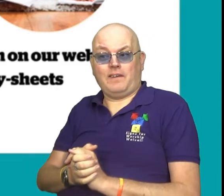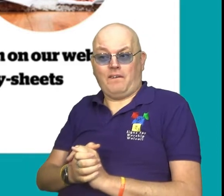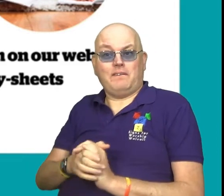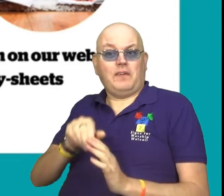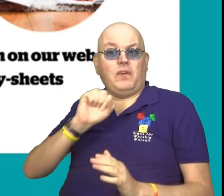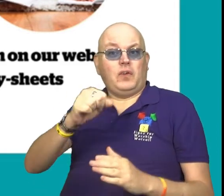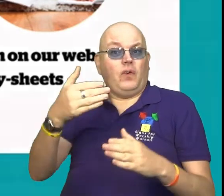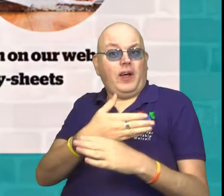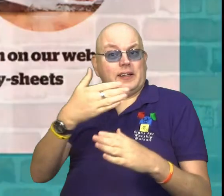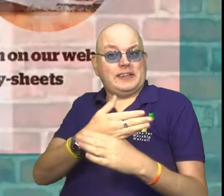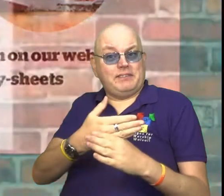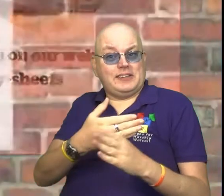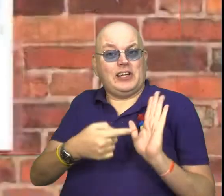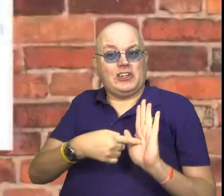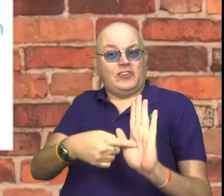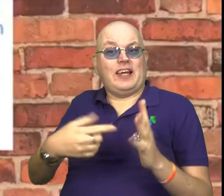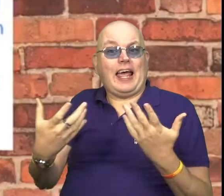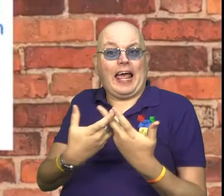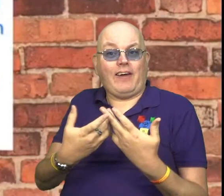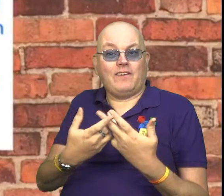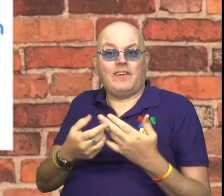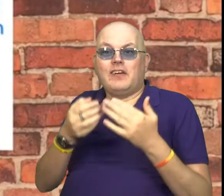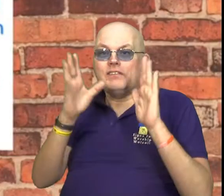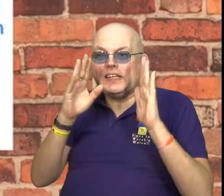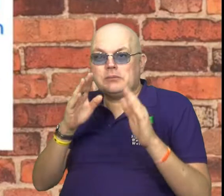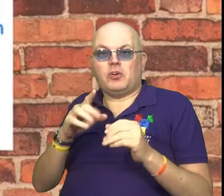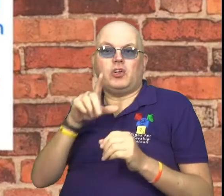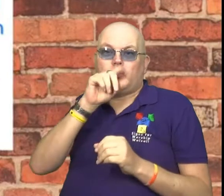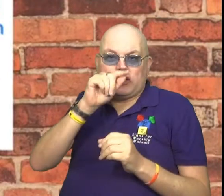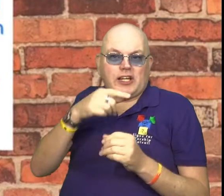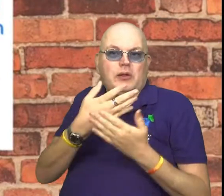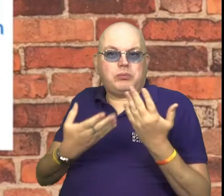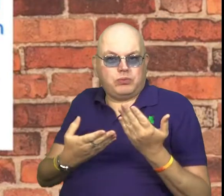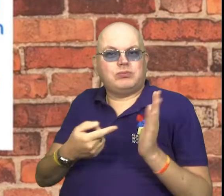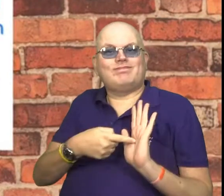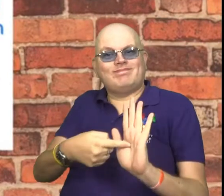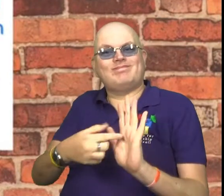Show us what activity you've been doing this week by posting on social media for us to see.